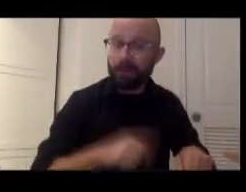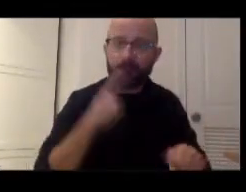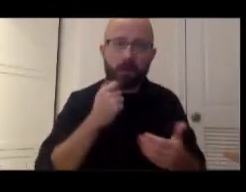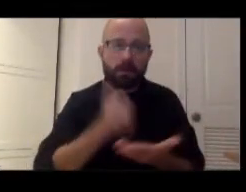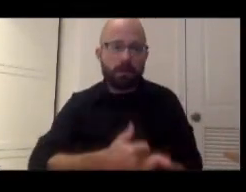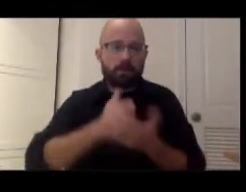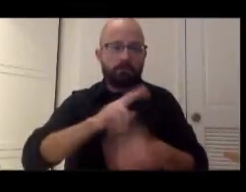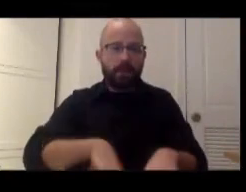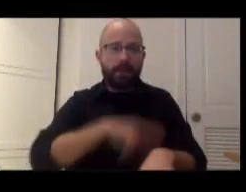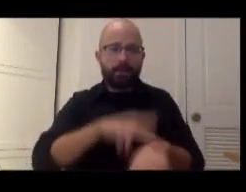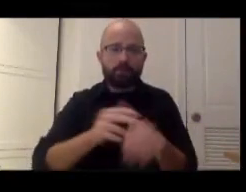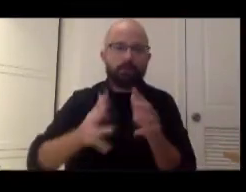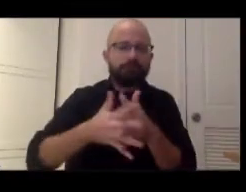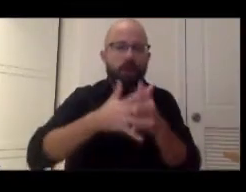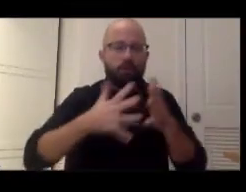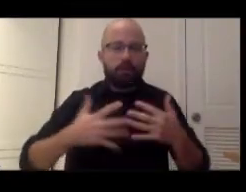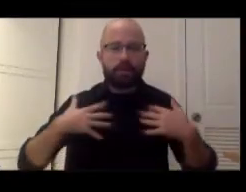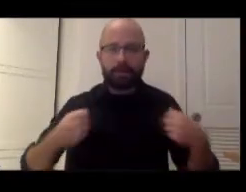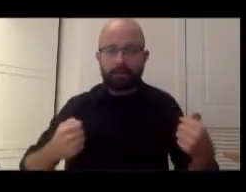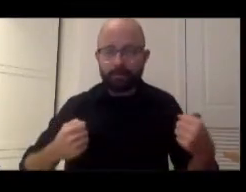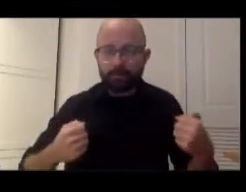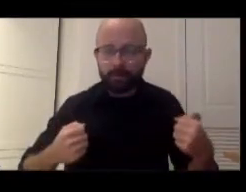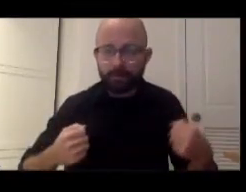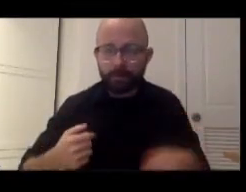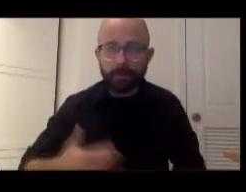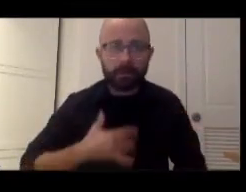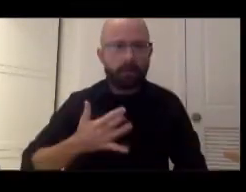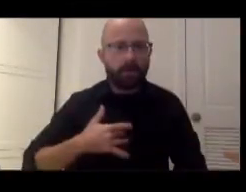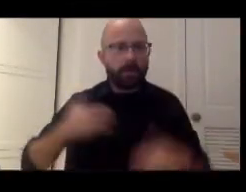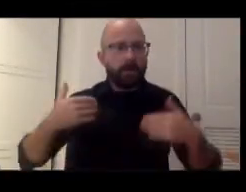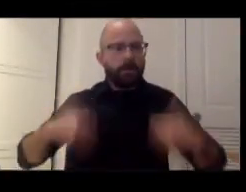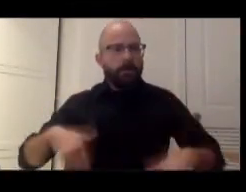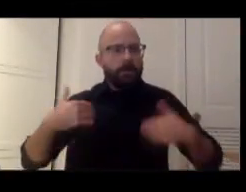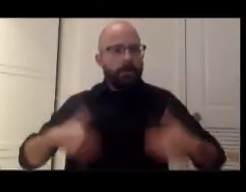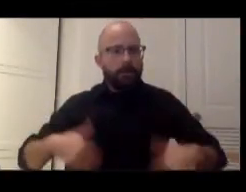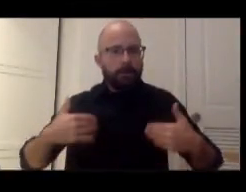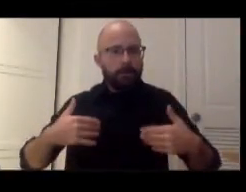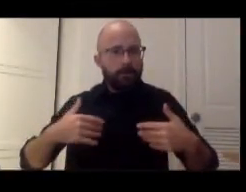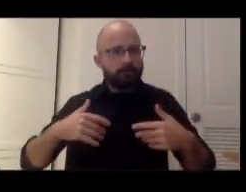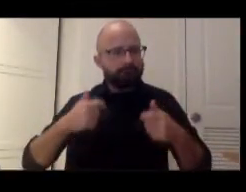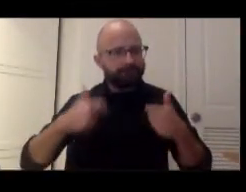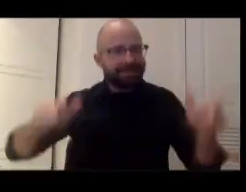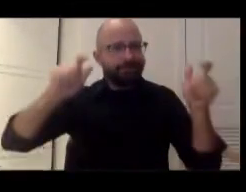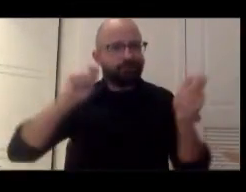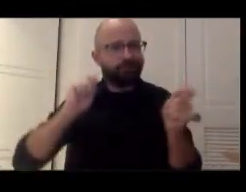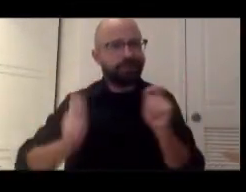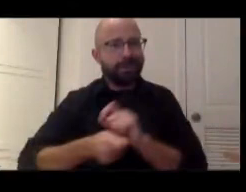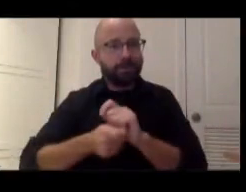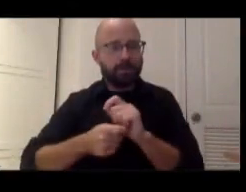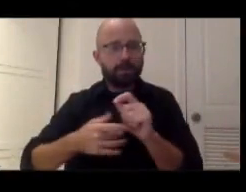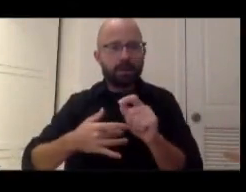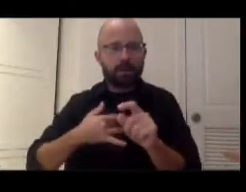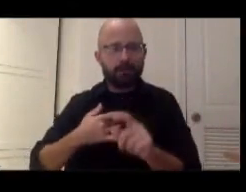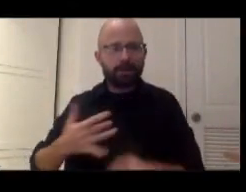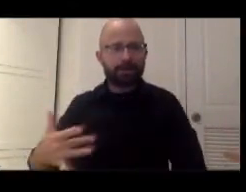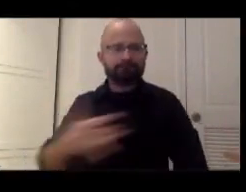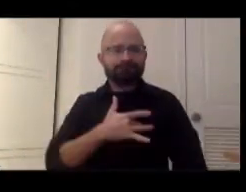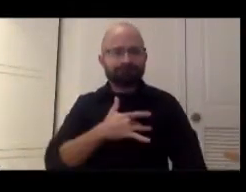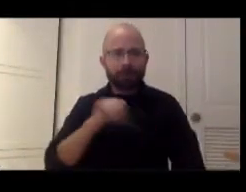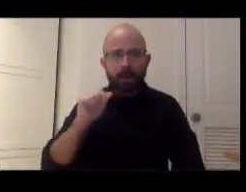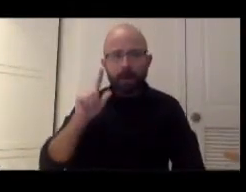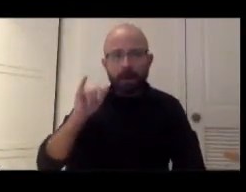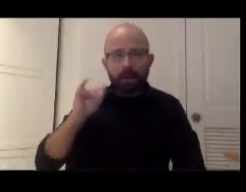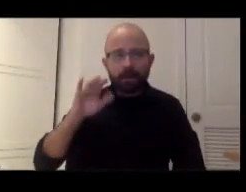So, it's been a truly remarkable set of changes. And I'm so struck by the Alice in Wonderland comment